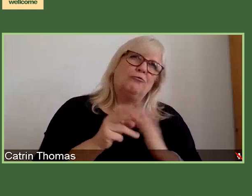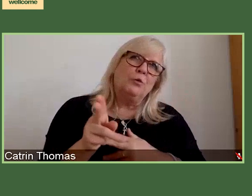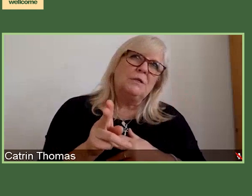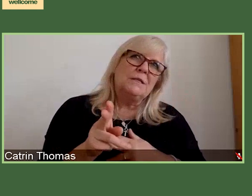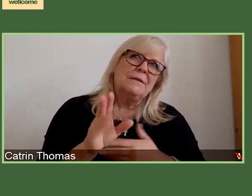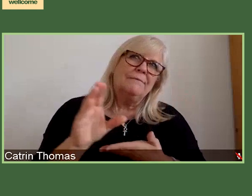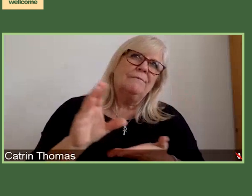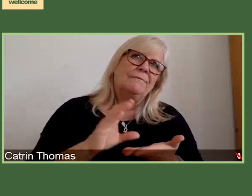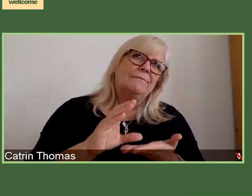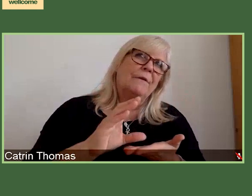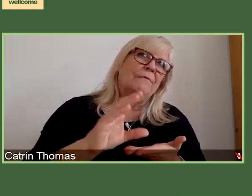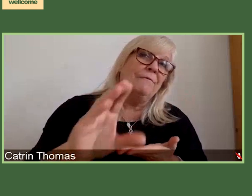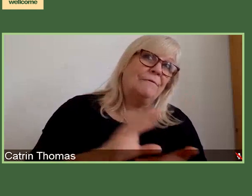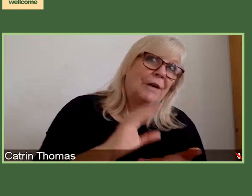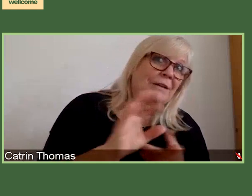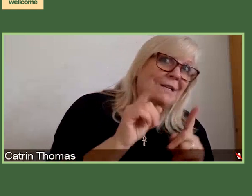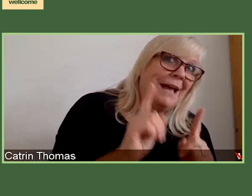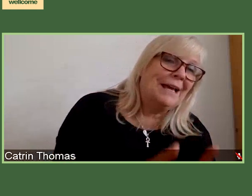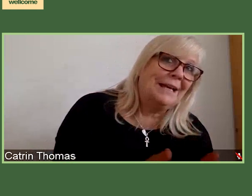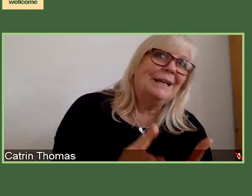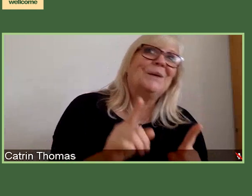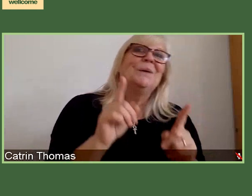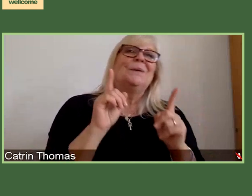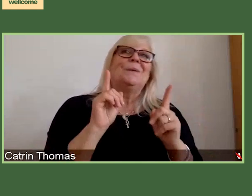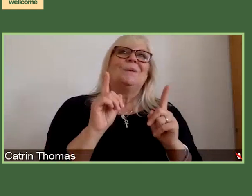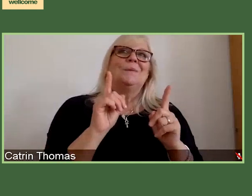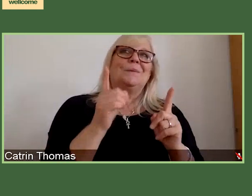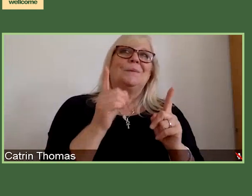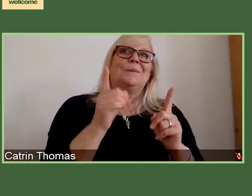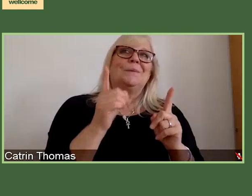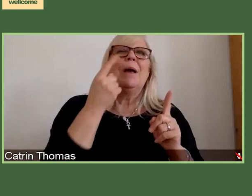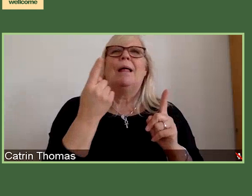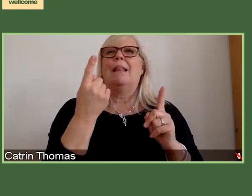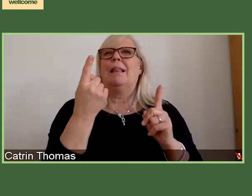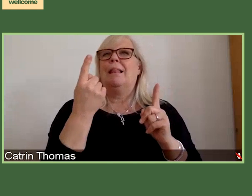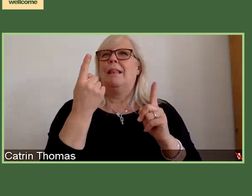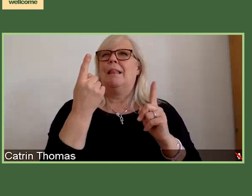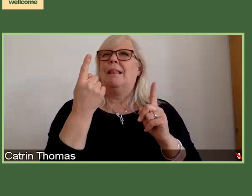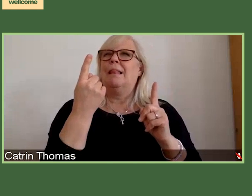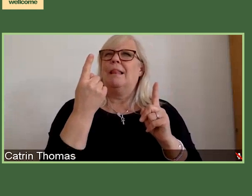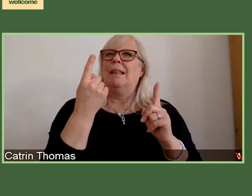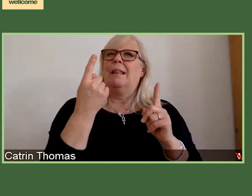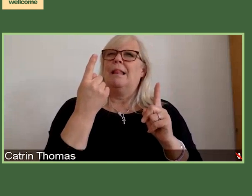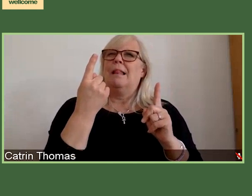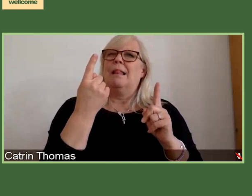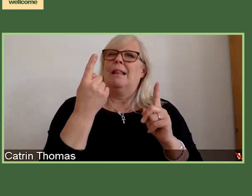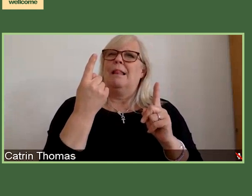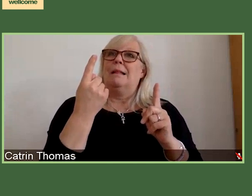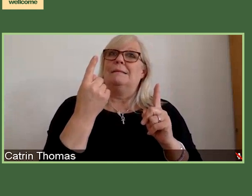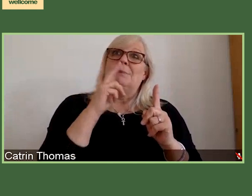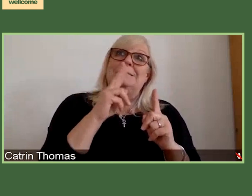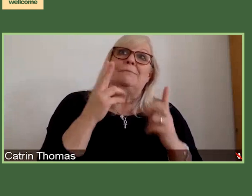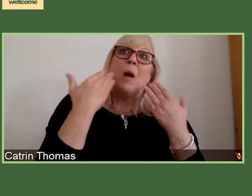through the biomedical resources grant scheme, we foresee some ability for welcome to support those kinds of activities.